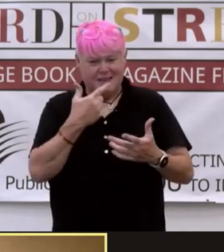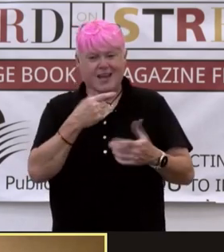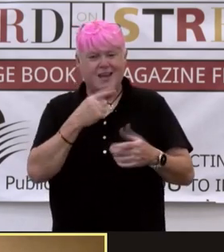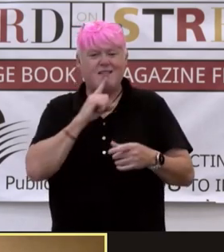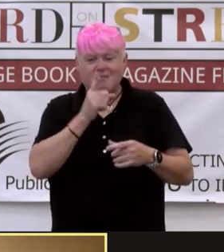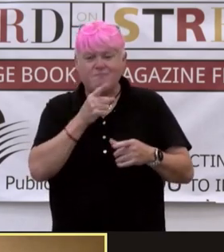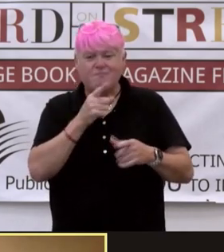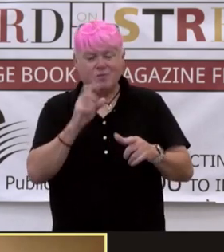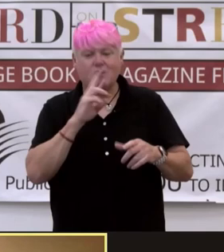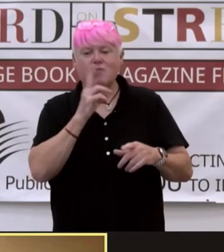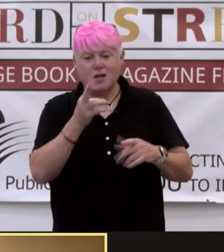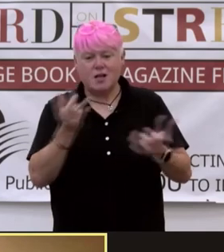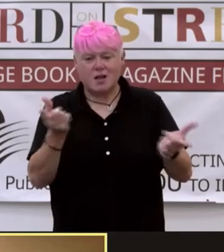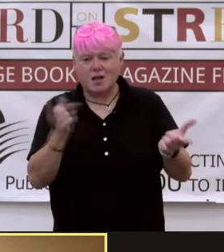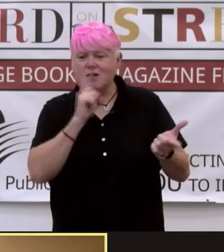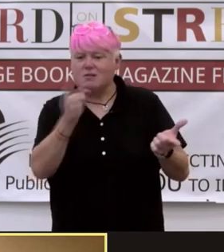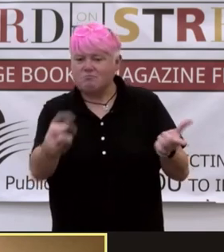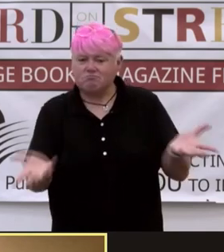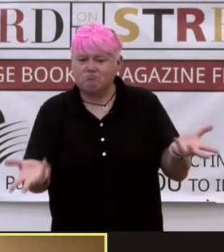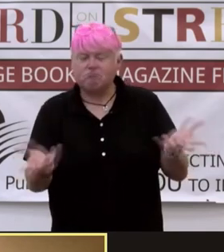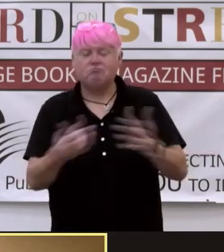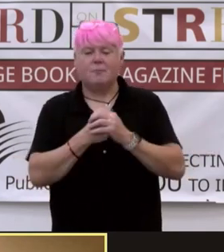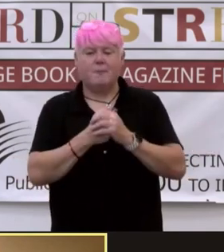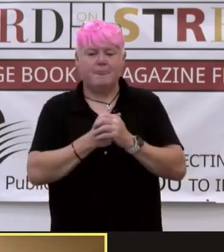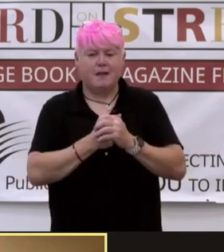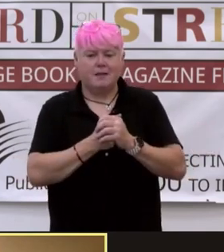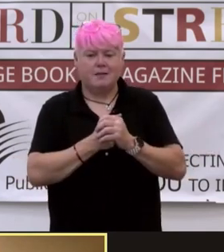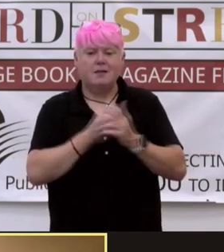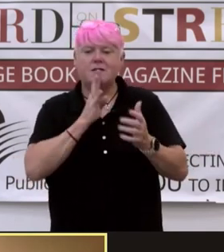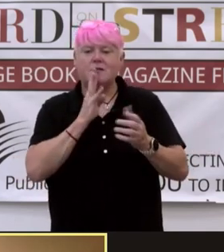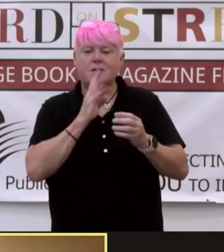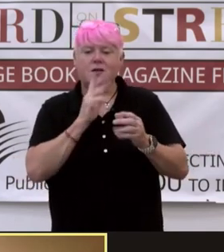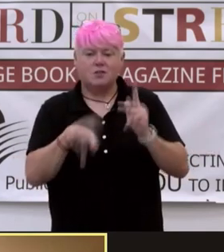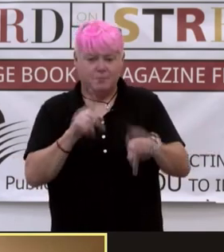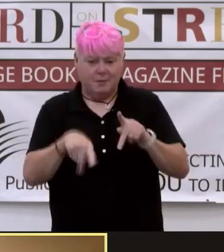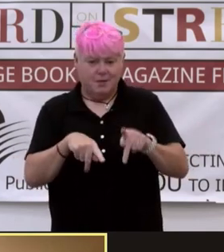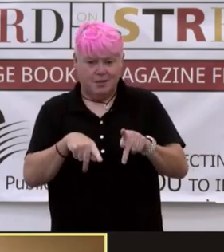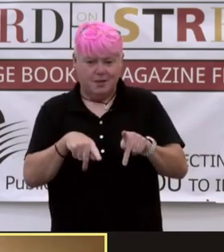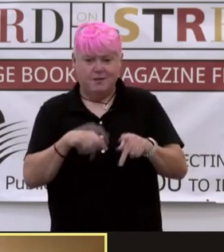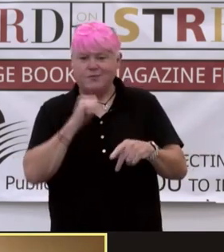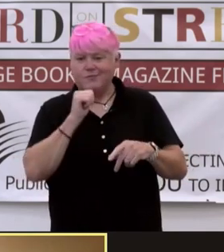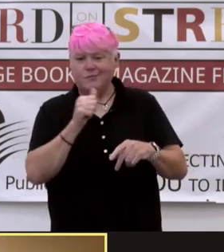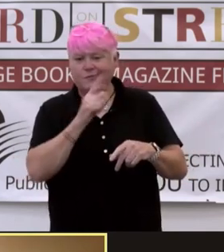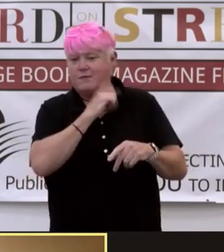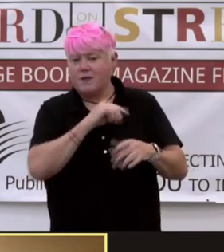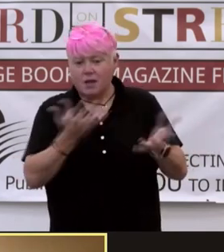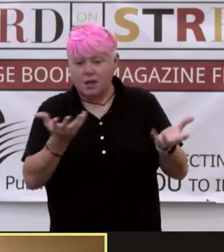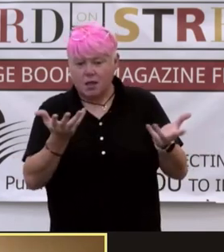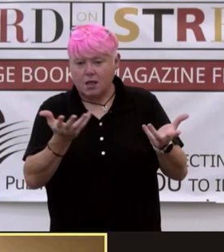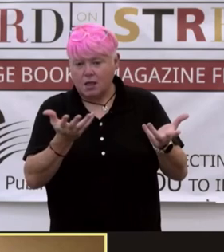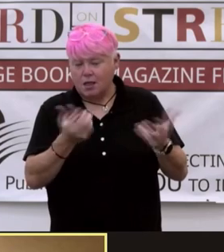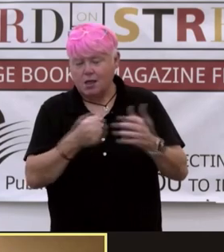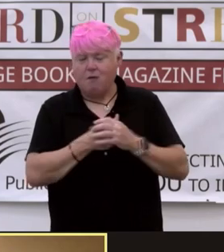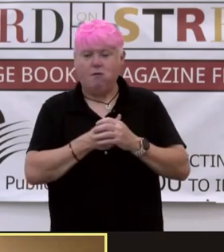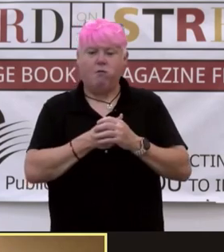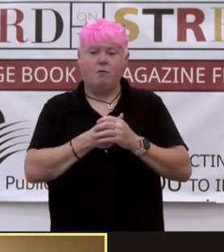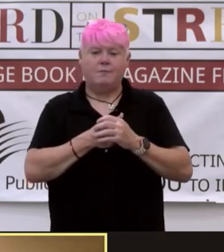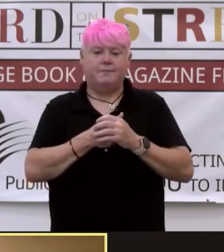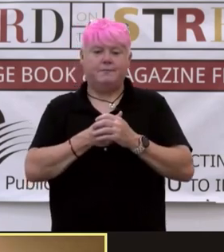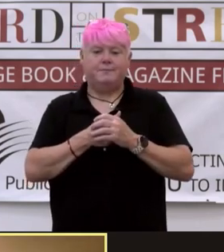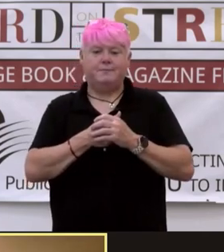people. I, okay. I fictionalize them. Obviously they don't come as Sunni as Zulfiqar does, sadly.